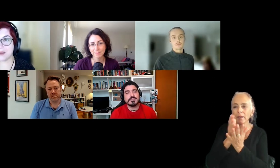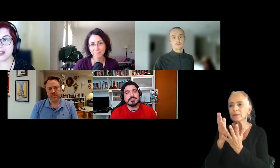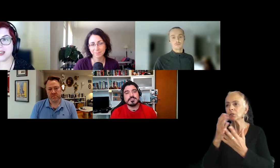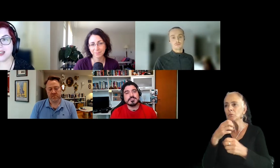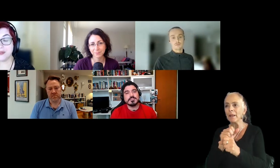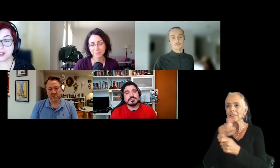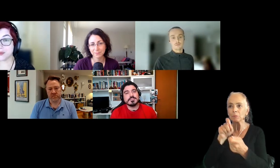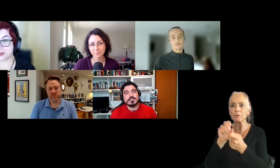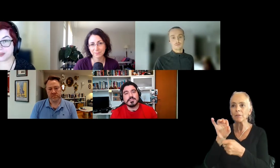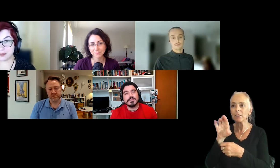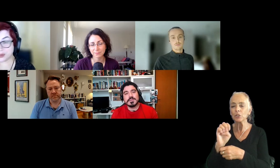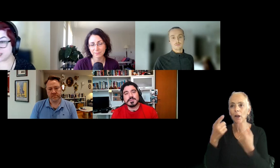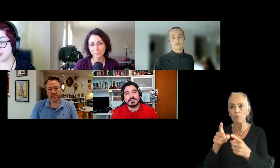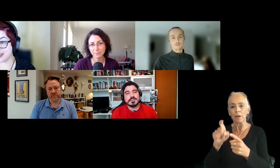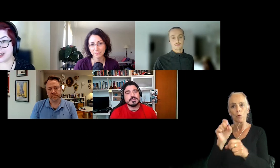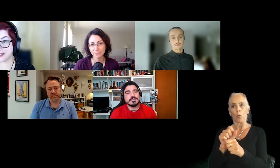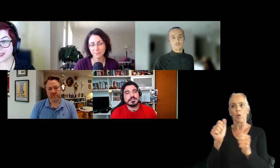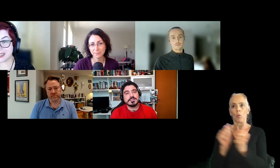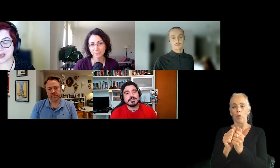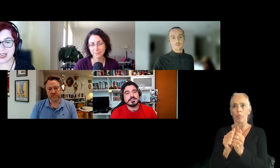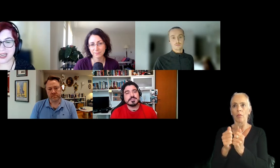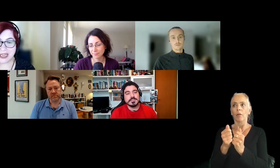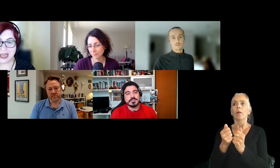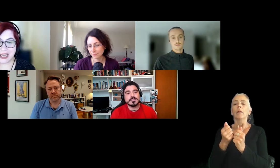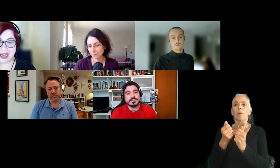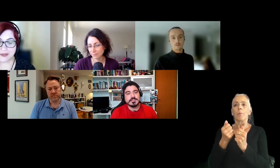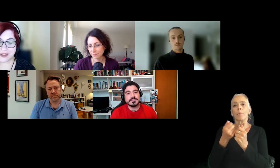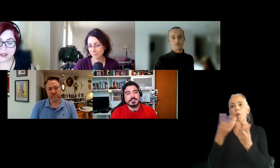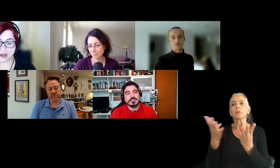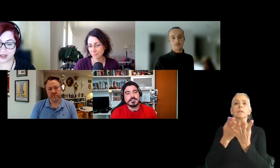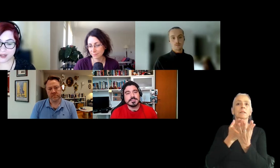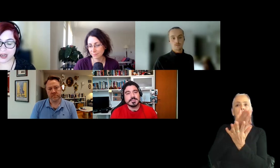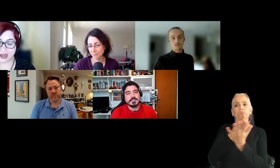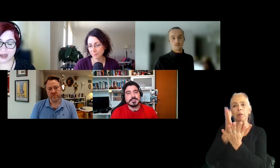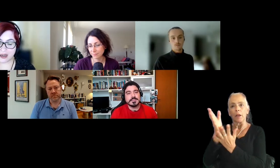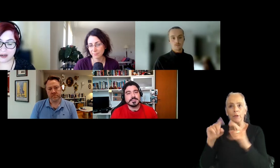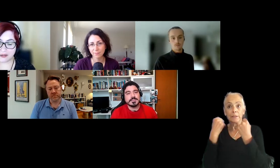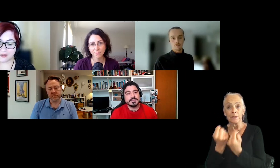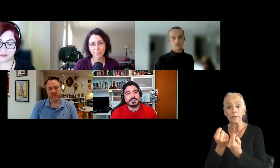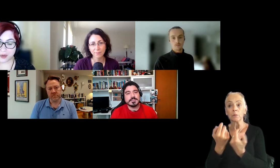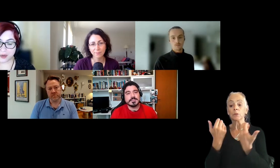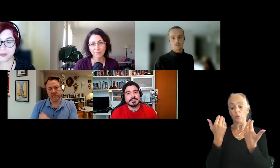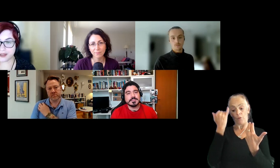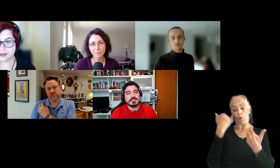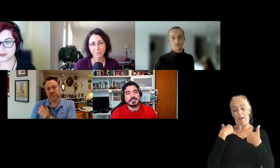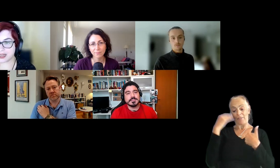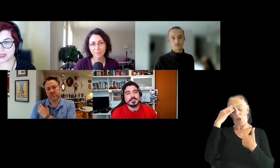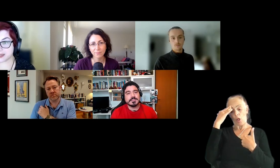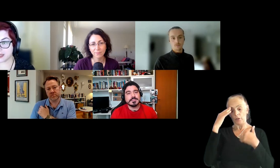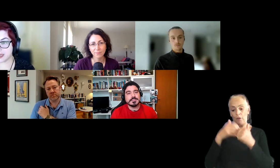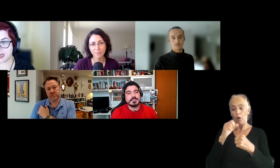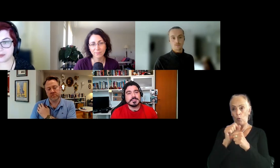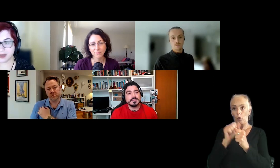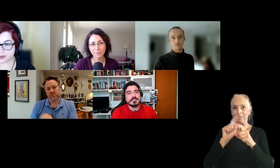future happen. You need to work with a multidisciplinary team and having this knowledge of working with different